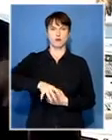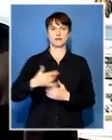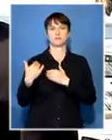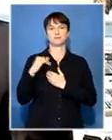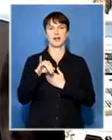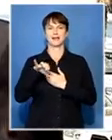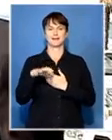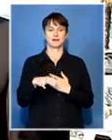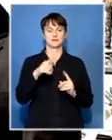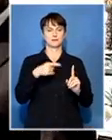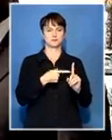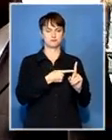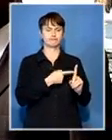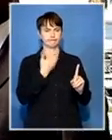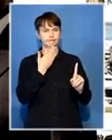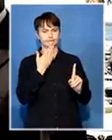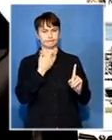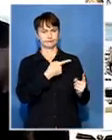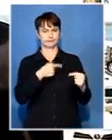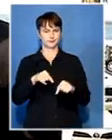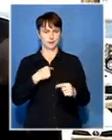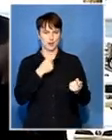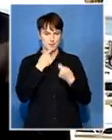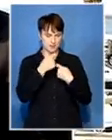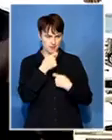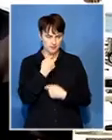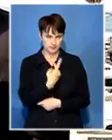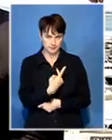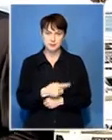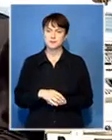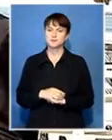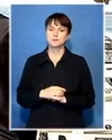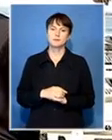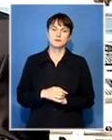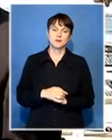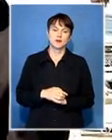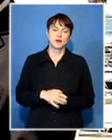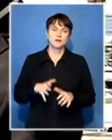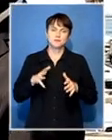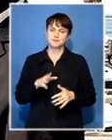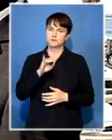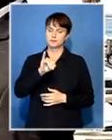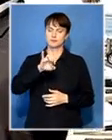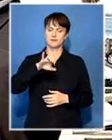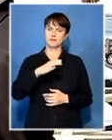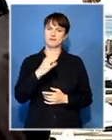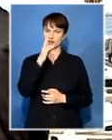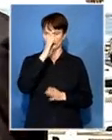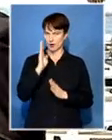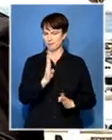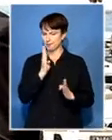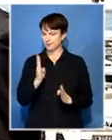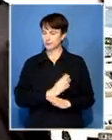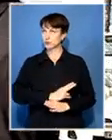in the Eastern Cape that time him had you just to give us a sense of how the IAC is preparing for the day to day